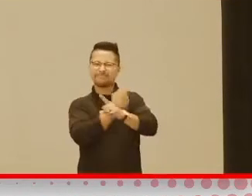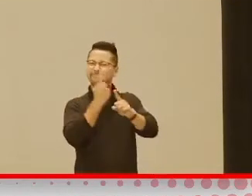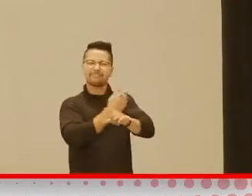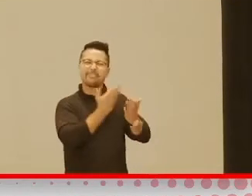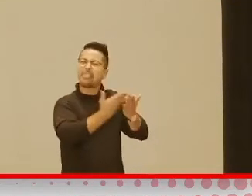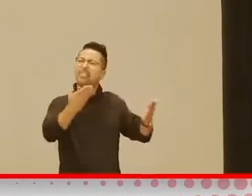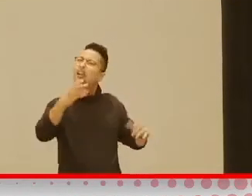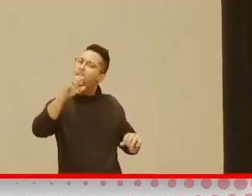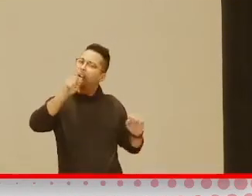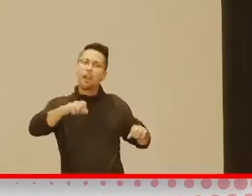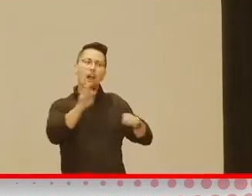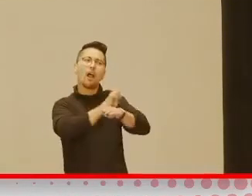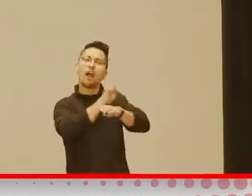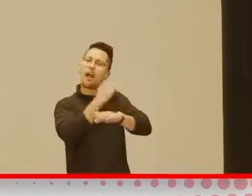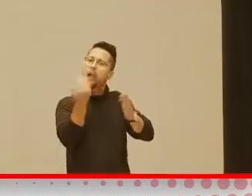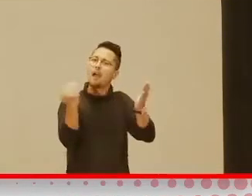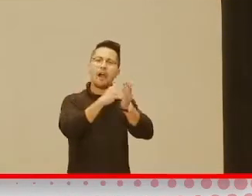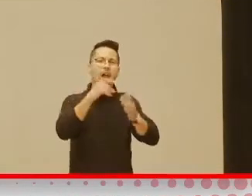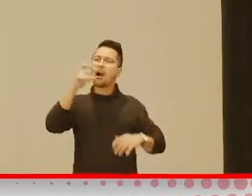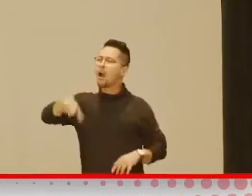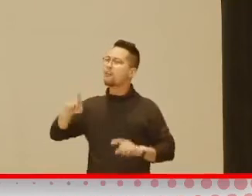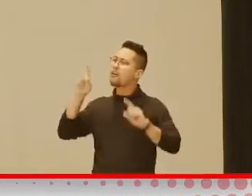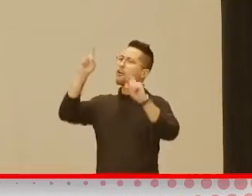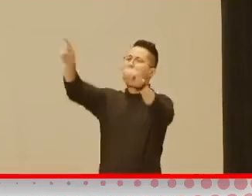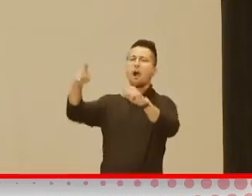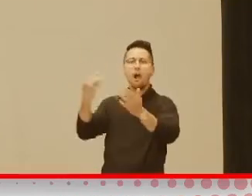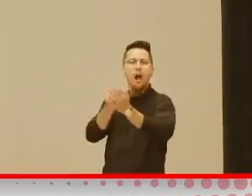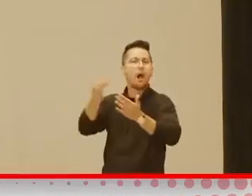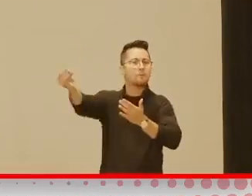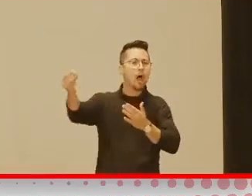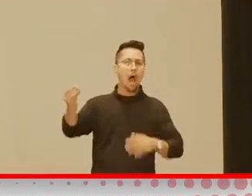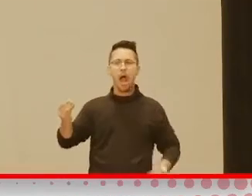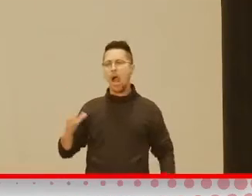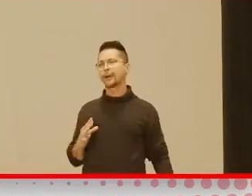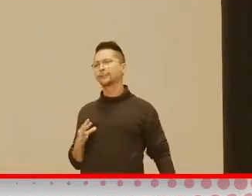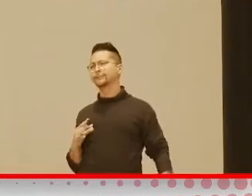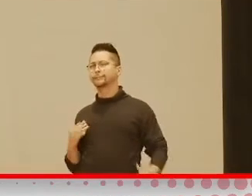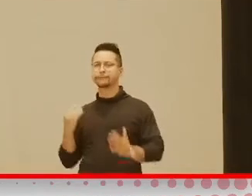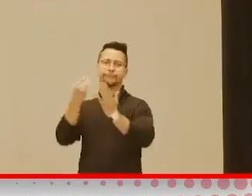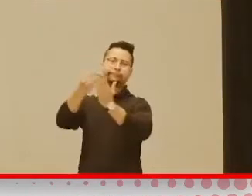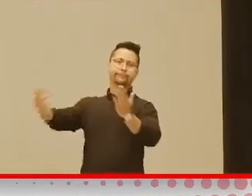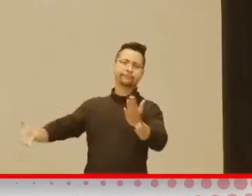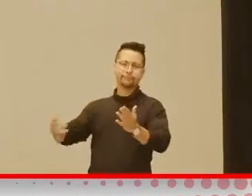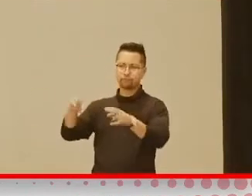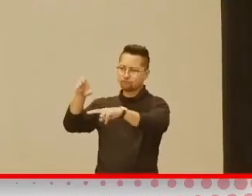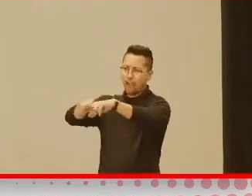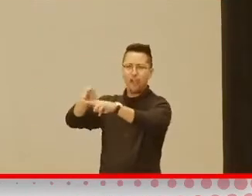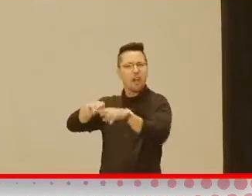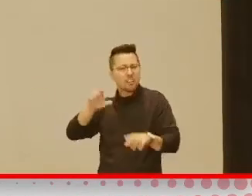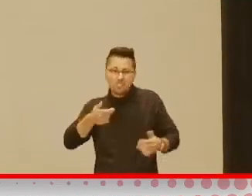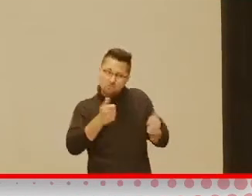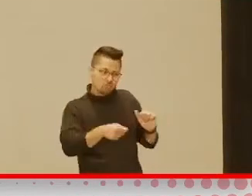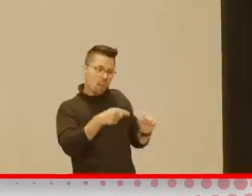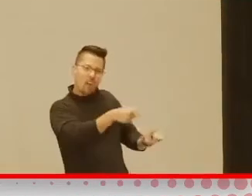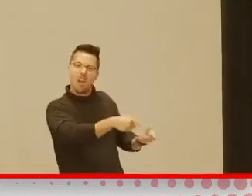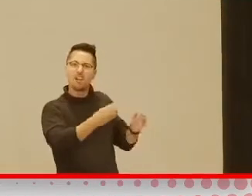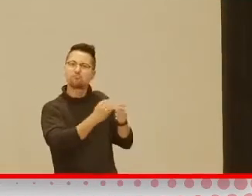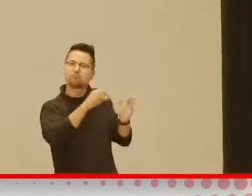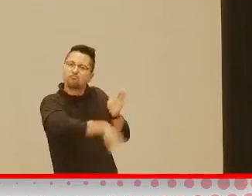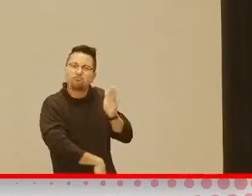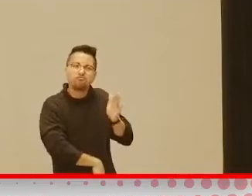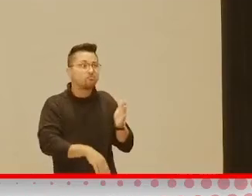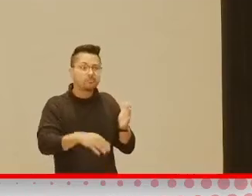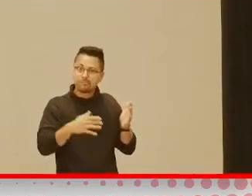recycle instead of going and buying some expensive, you know, chair. You know, try this first and see if it works.